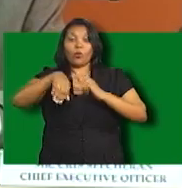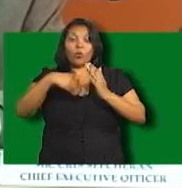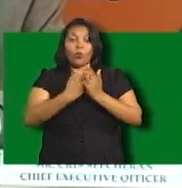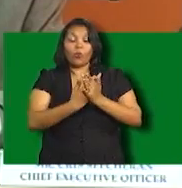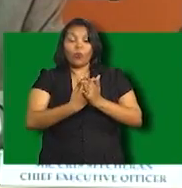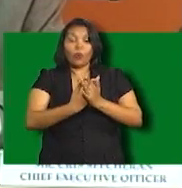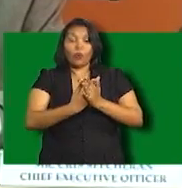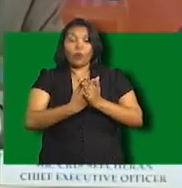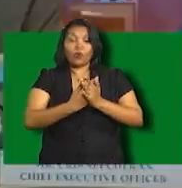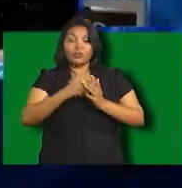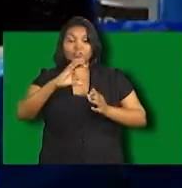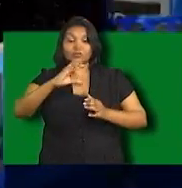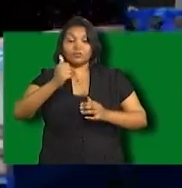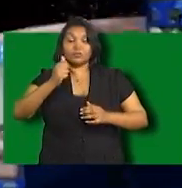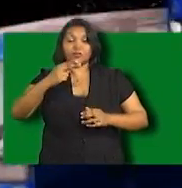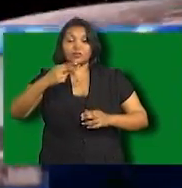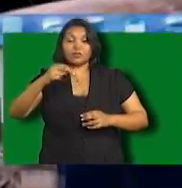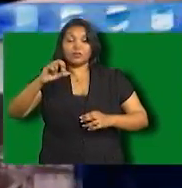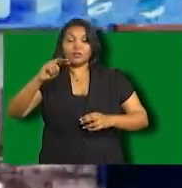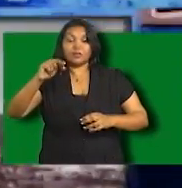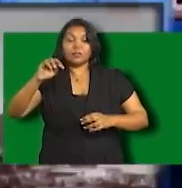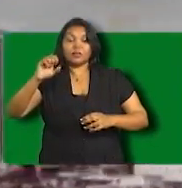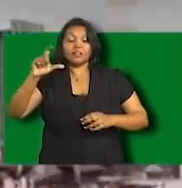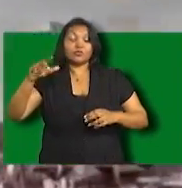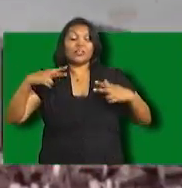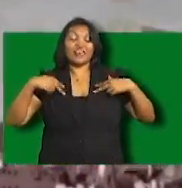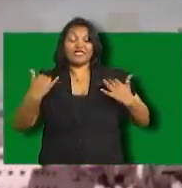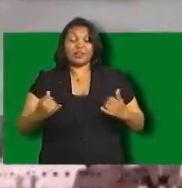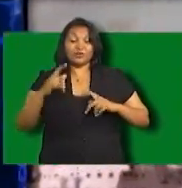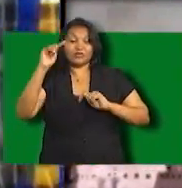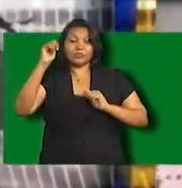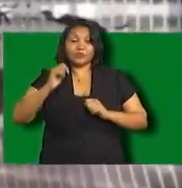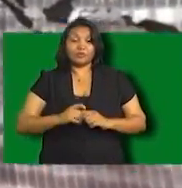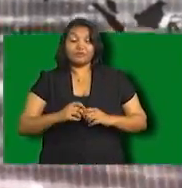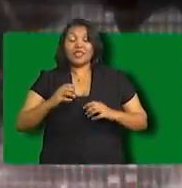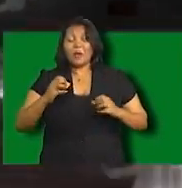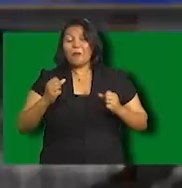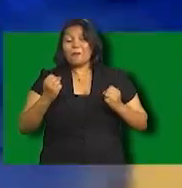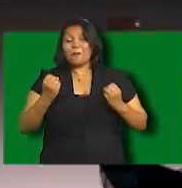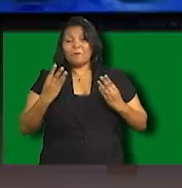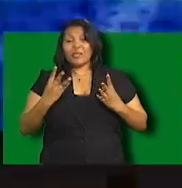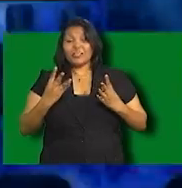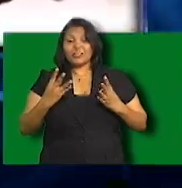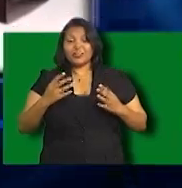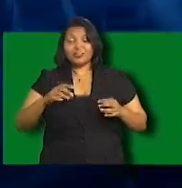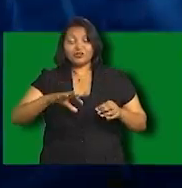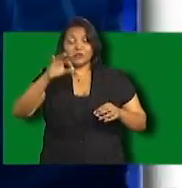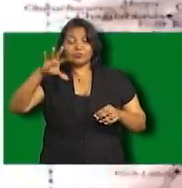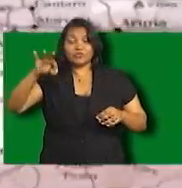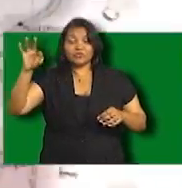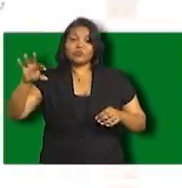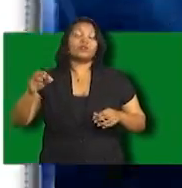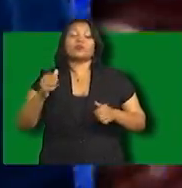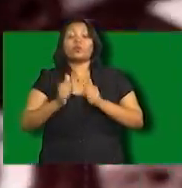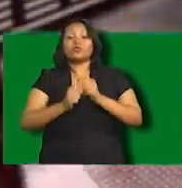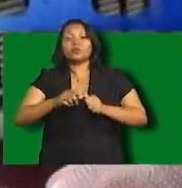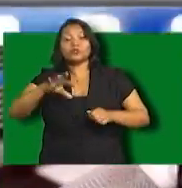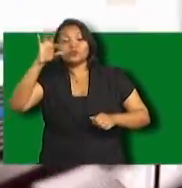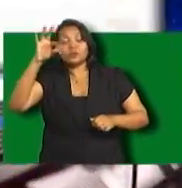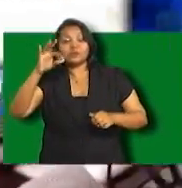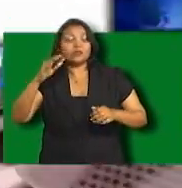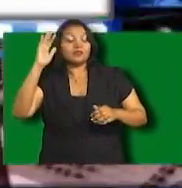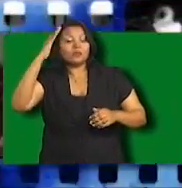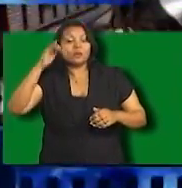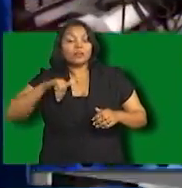channels that we now have. The options are many, and the decisions carry a level of permanence. But it is consultations like